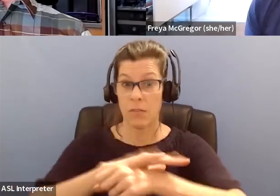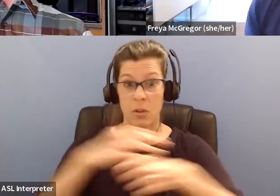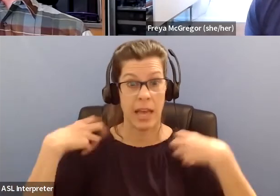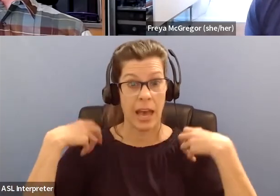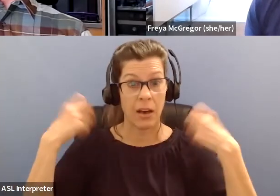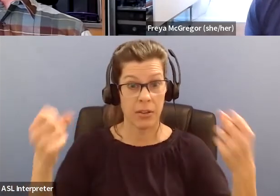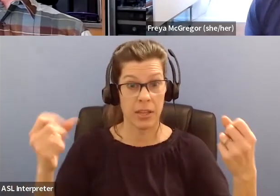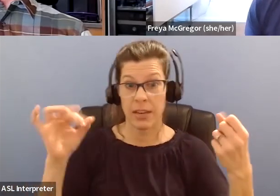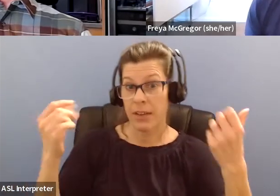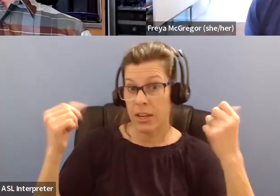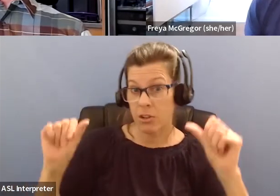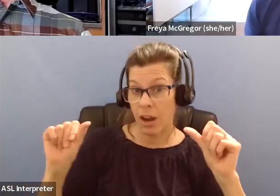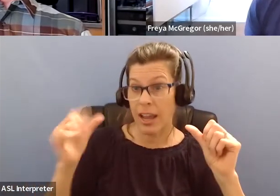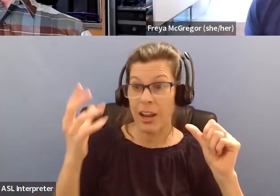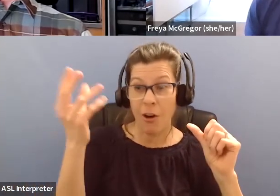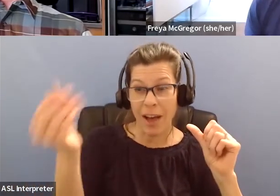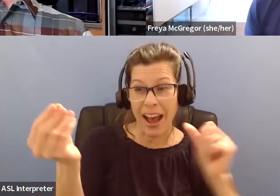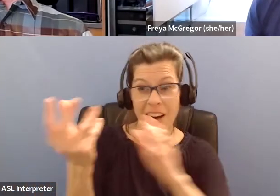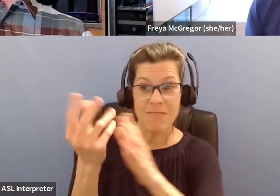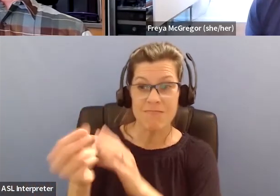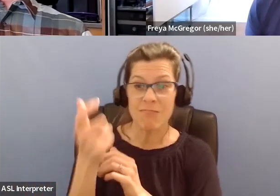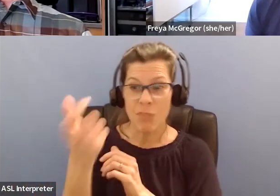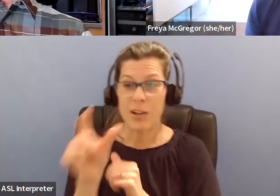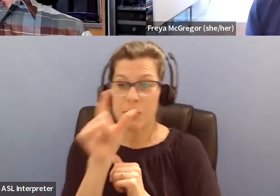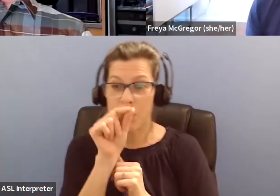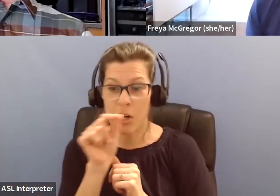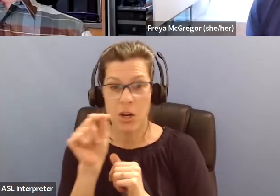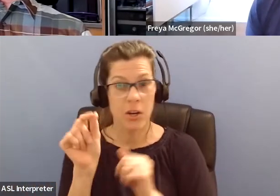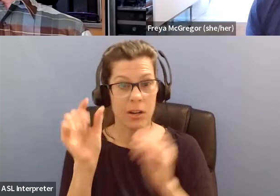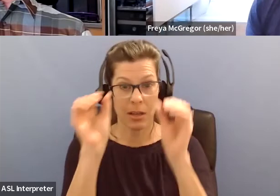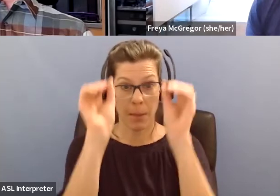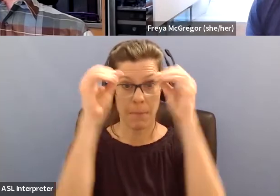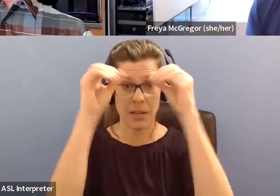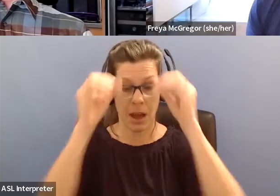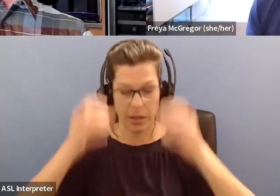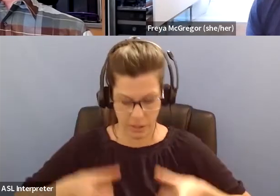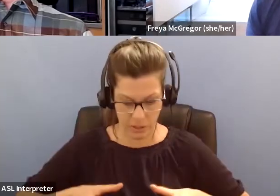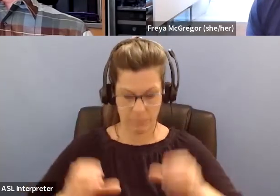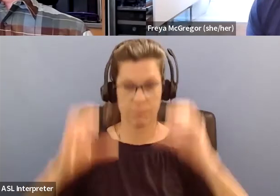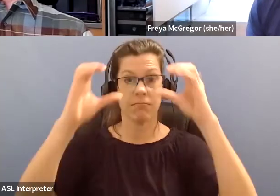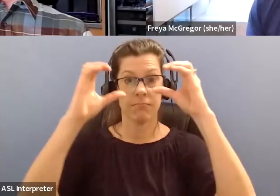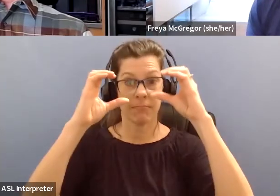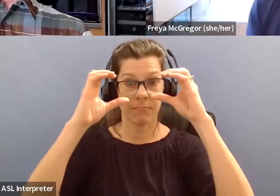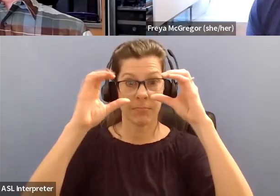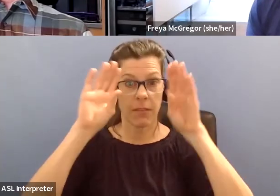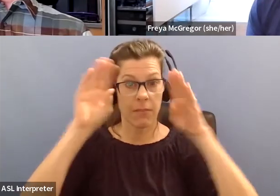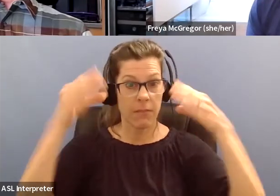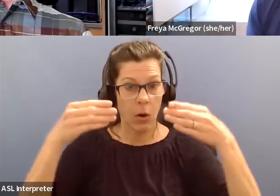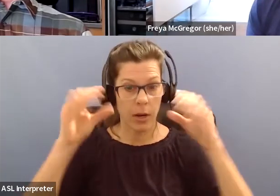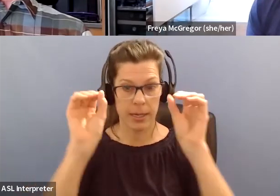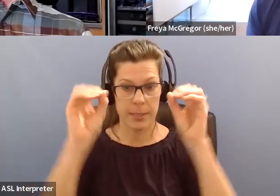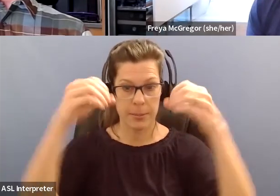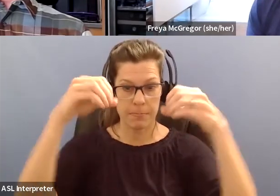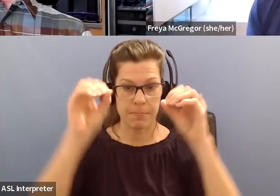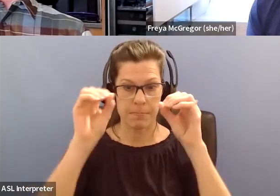focus binoculars or lift binoculars or push my wheelchair or my,